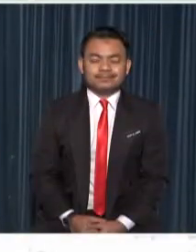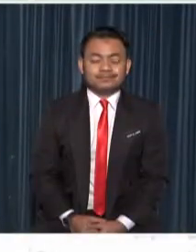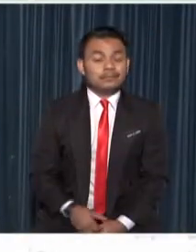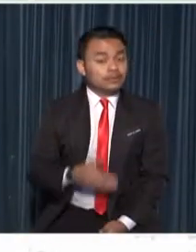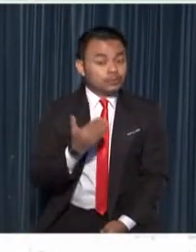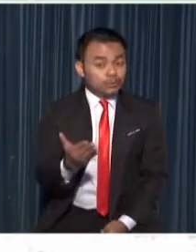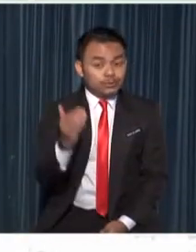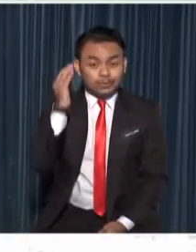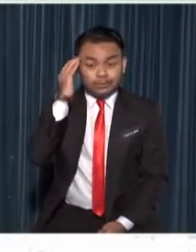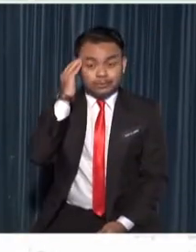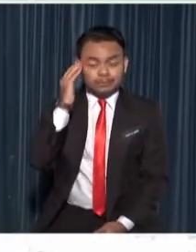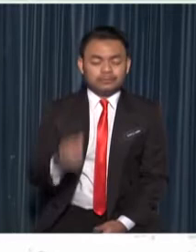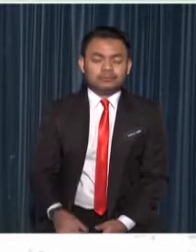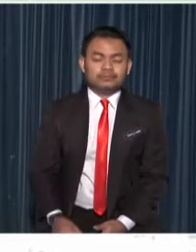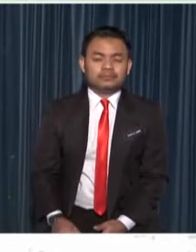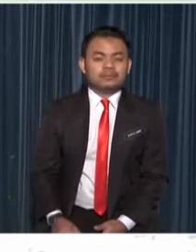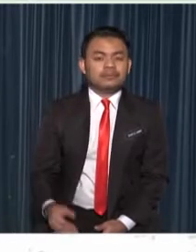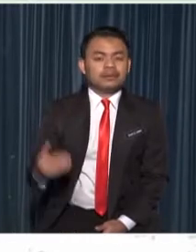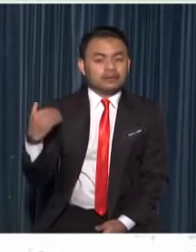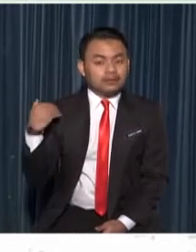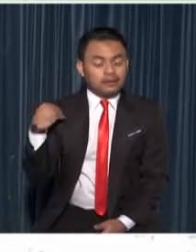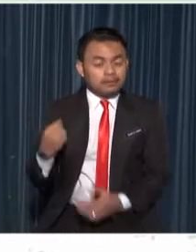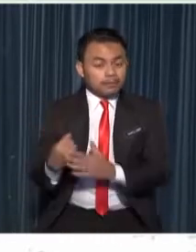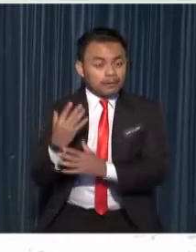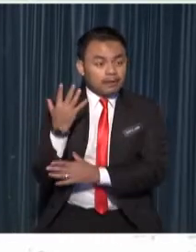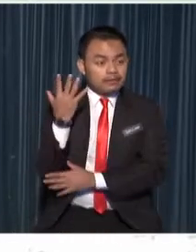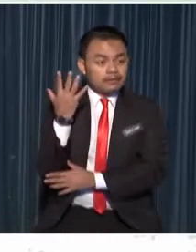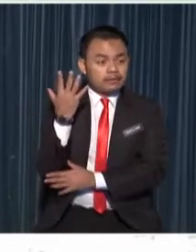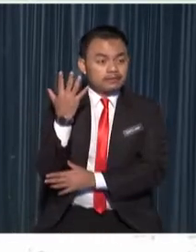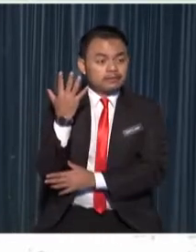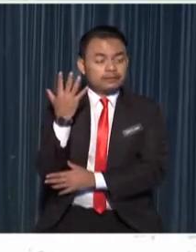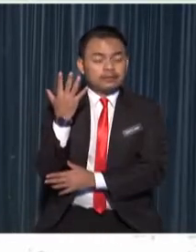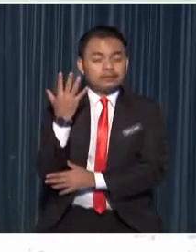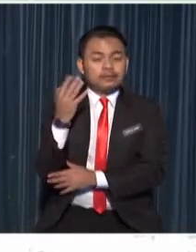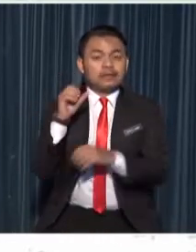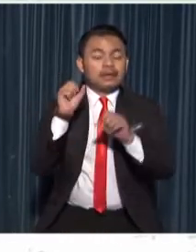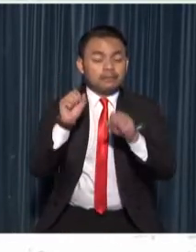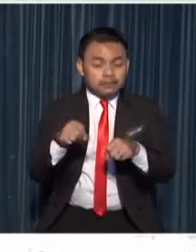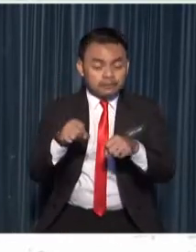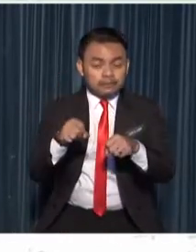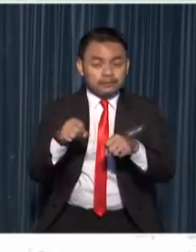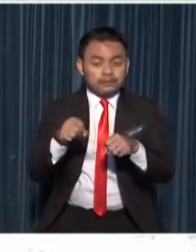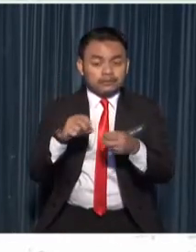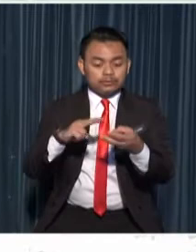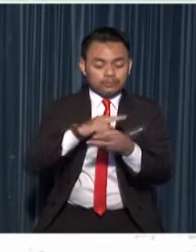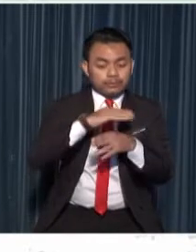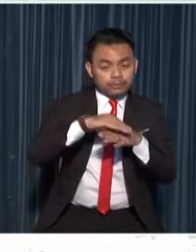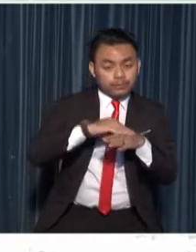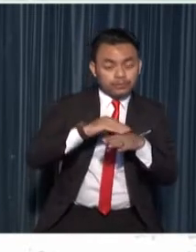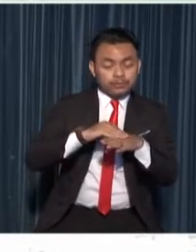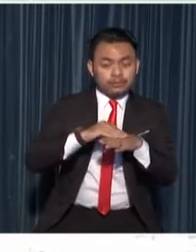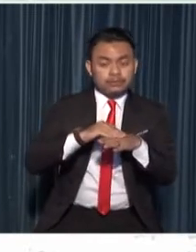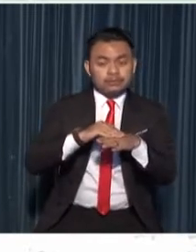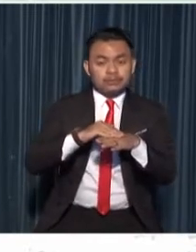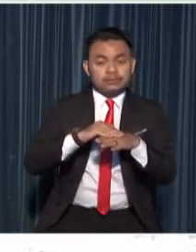do you know there are plants that are able to reproduce in more than